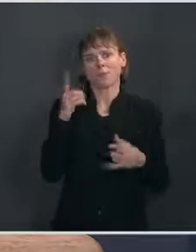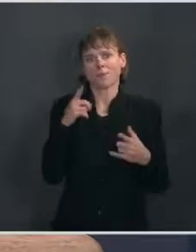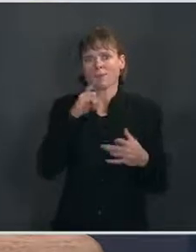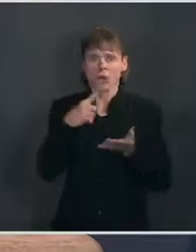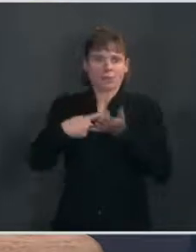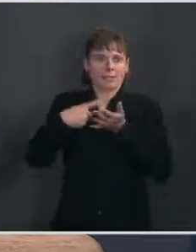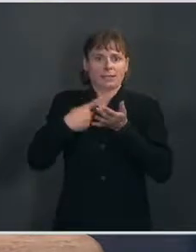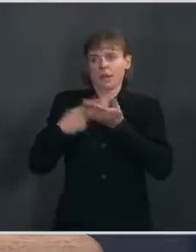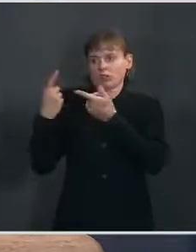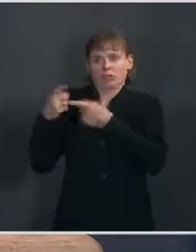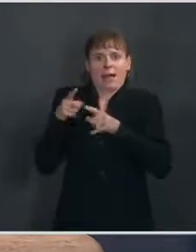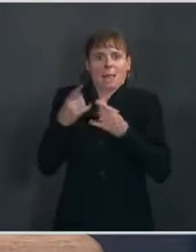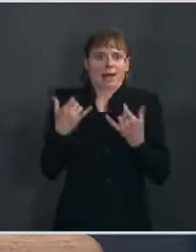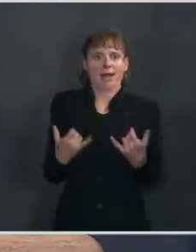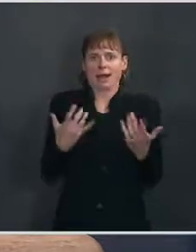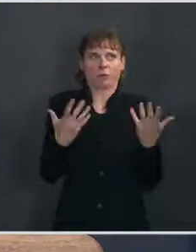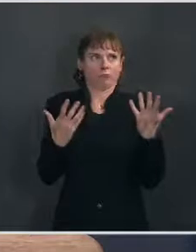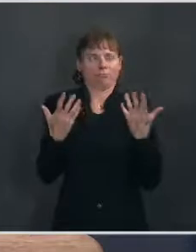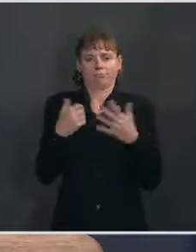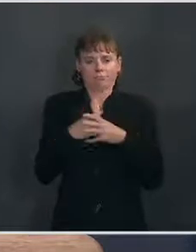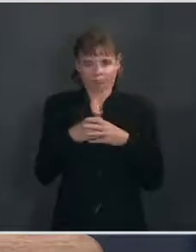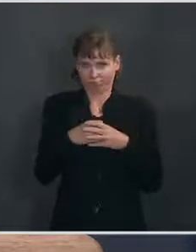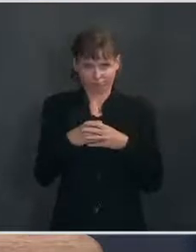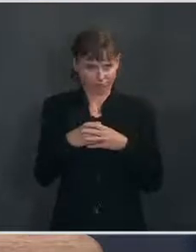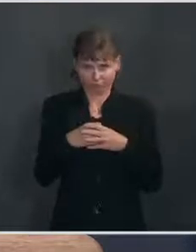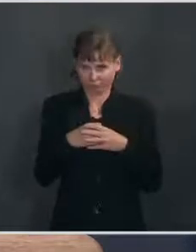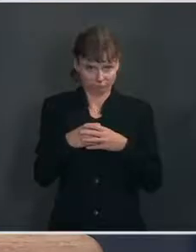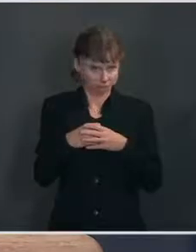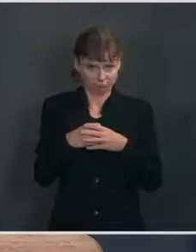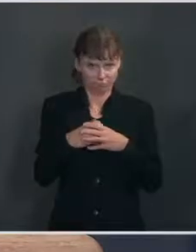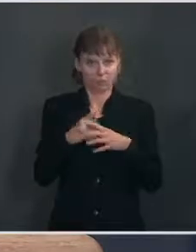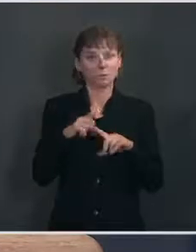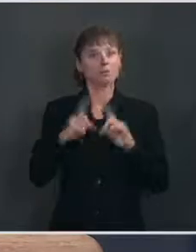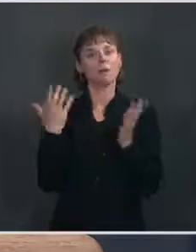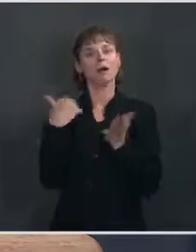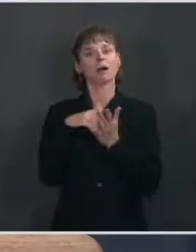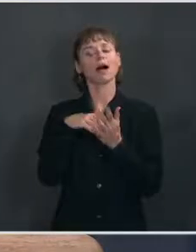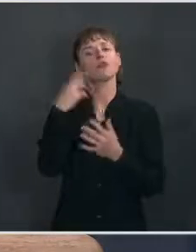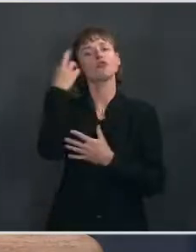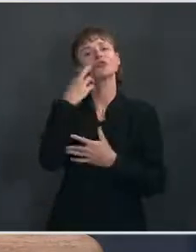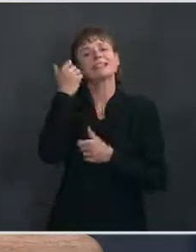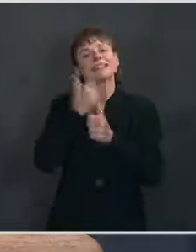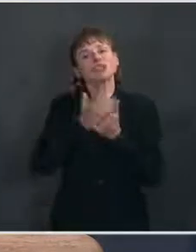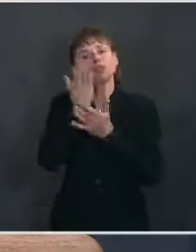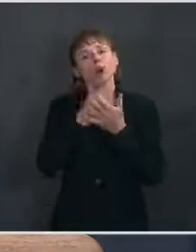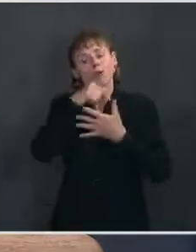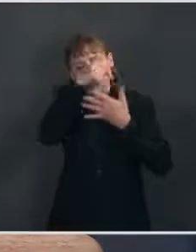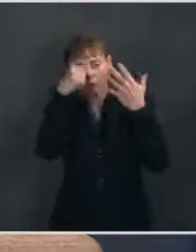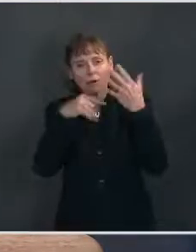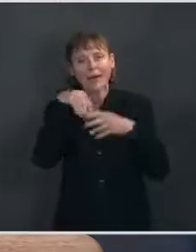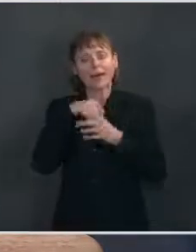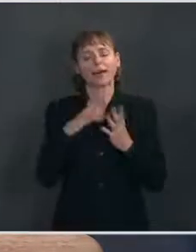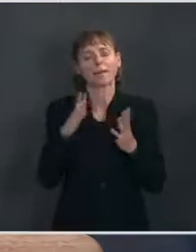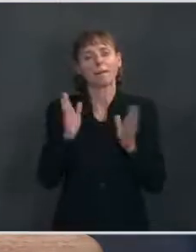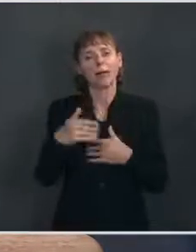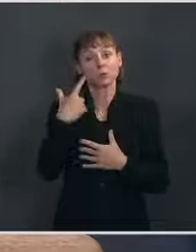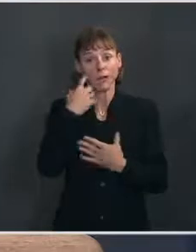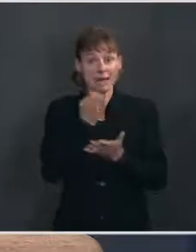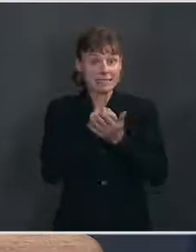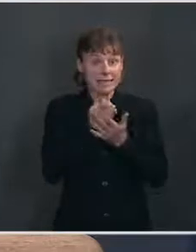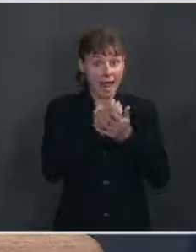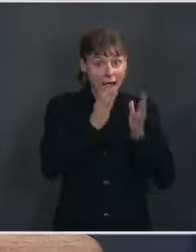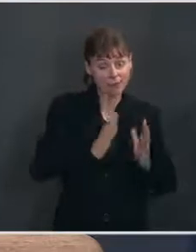discussions that are ongoing. But again, the reason that each component was put in the package was because economists, health